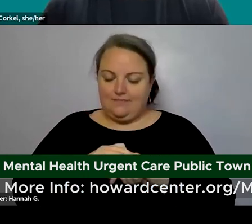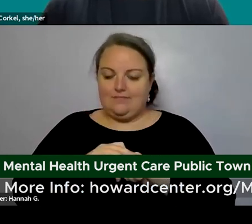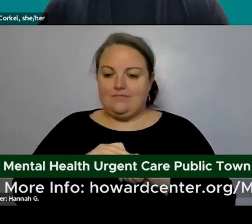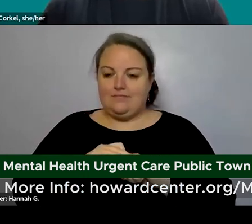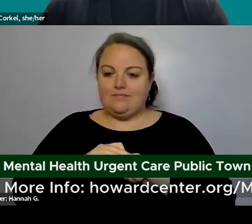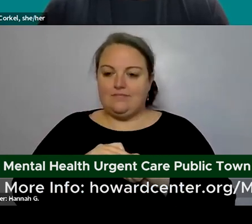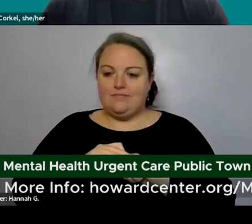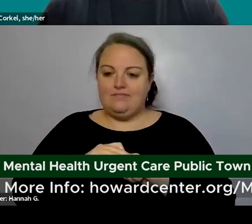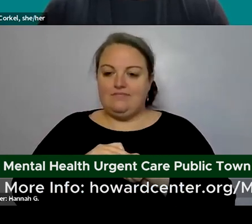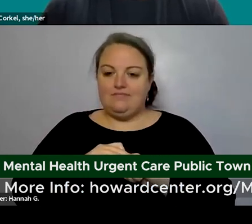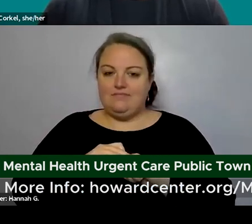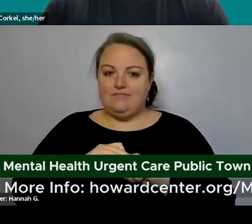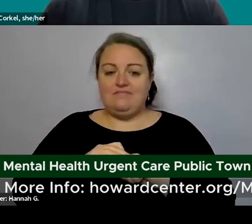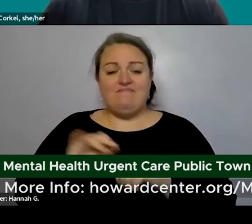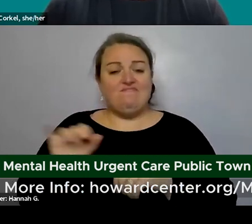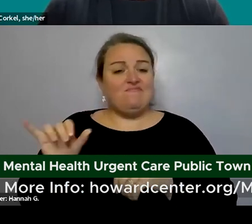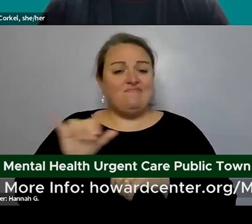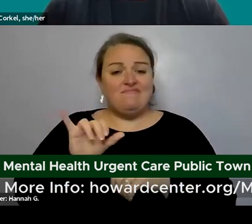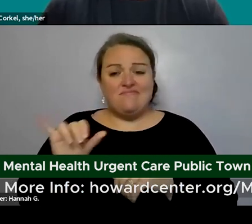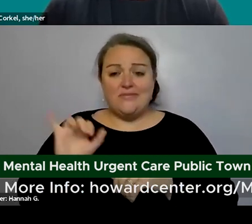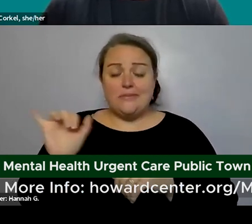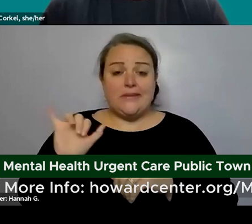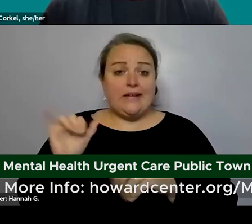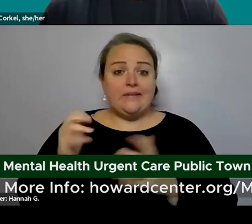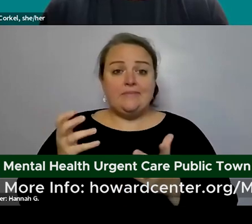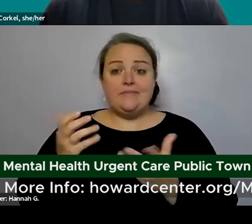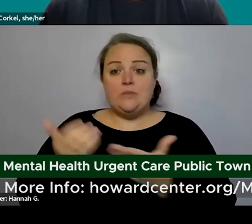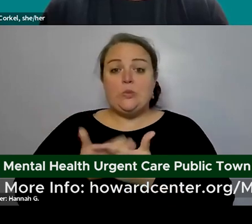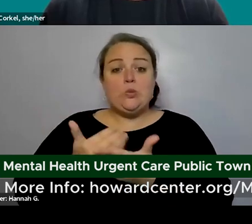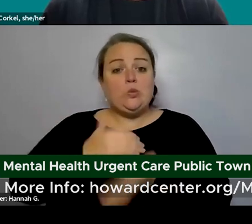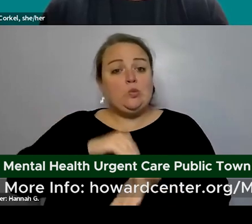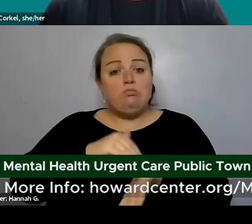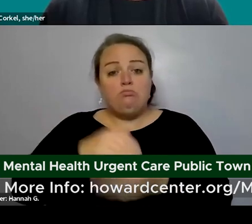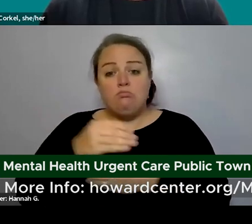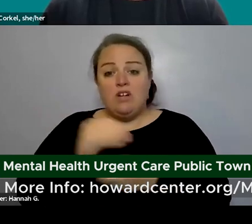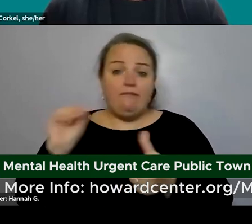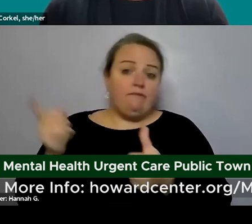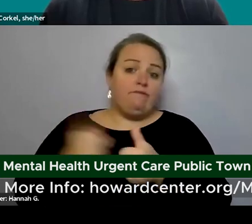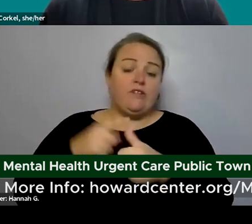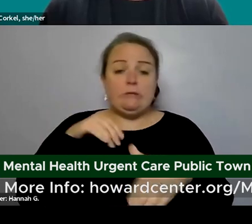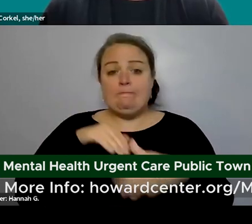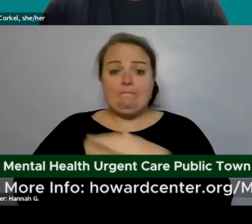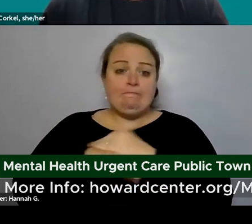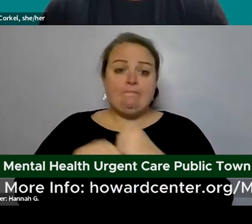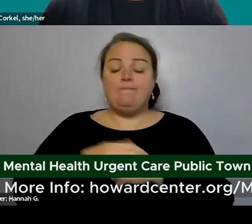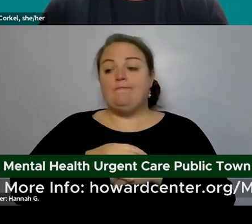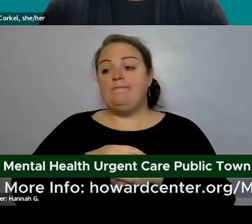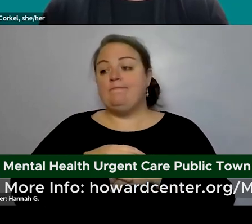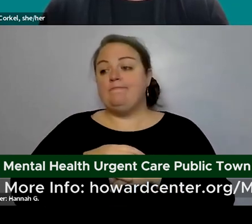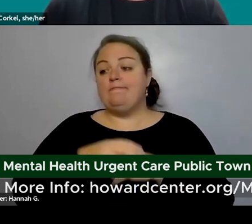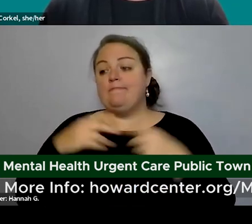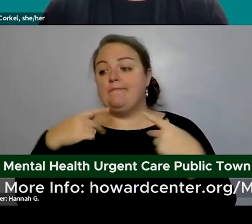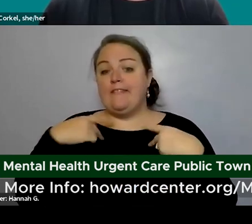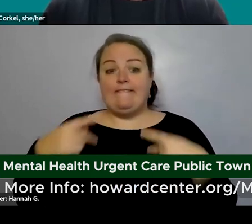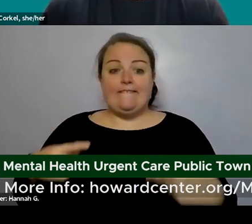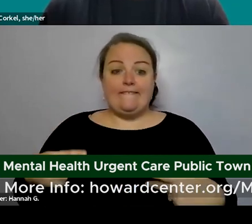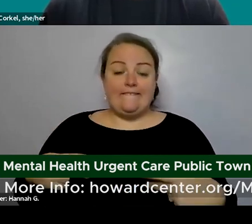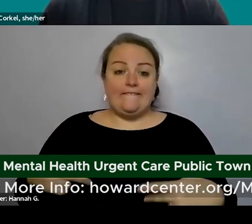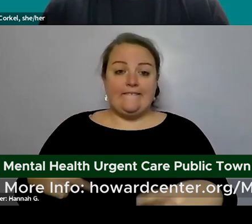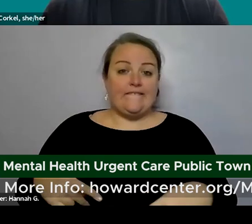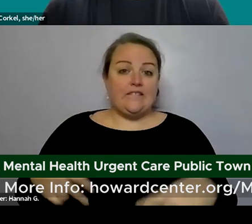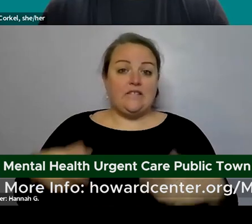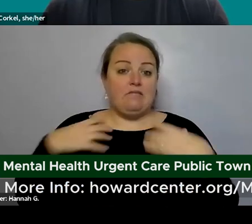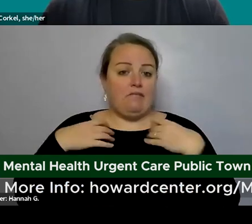again similar to going into a new doctor's office for the first time or going into physical health urgent care